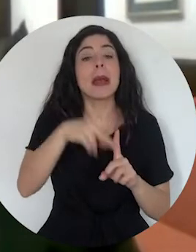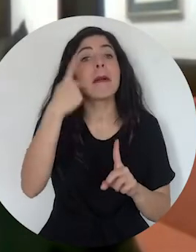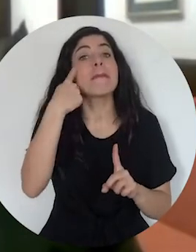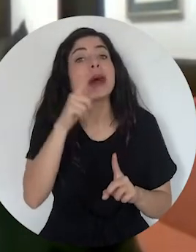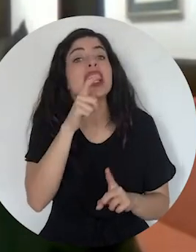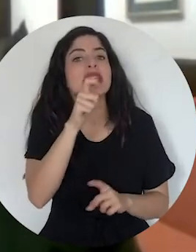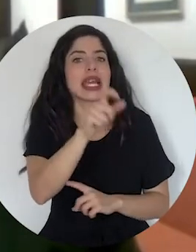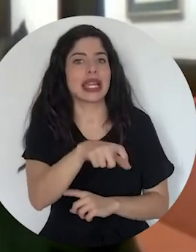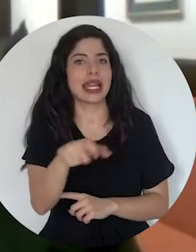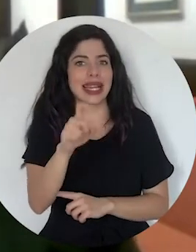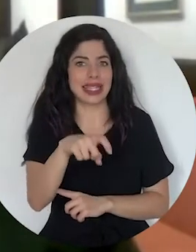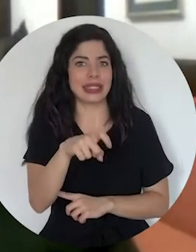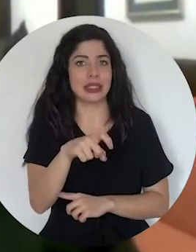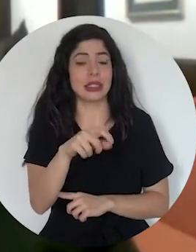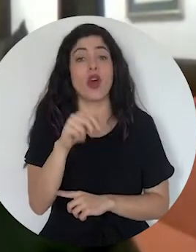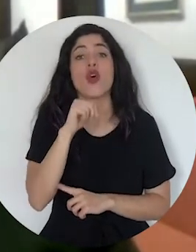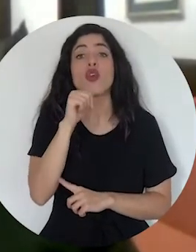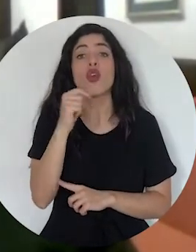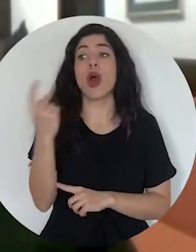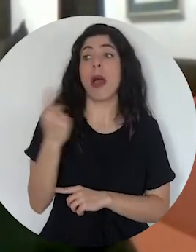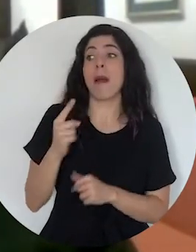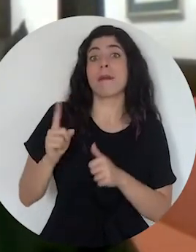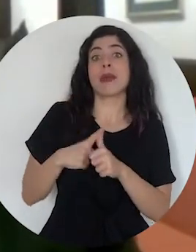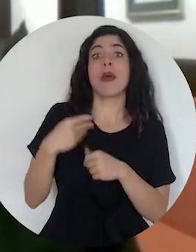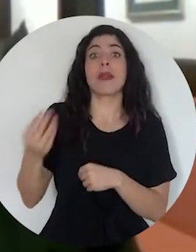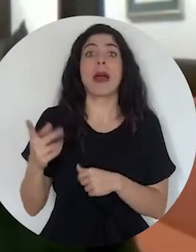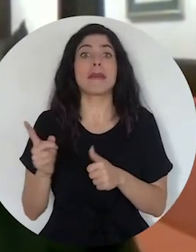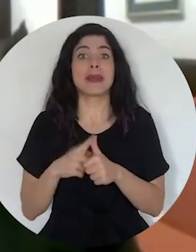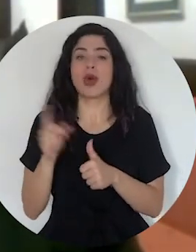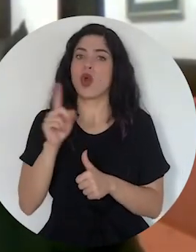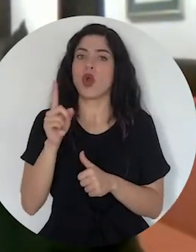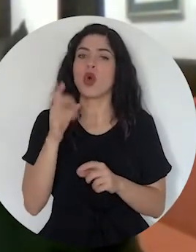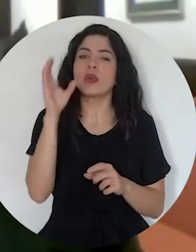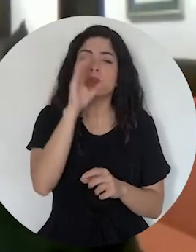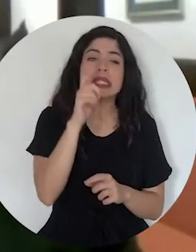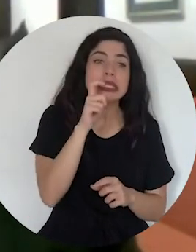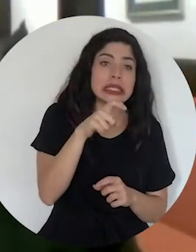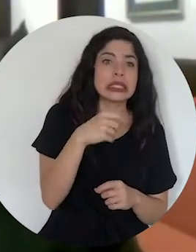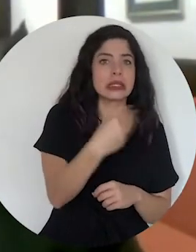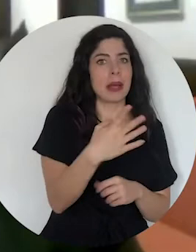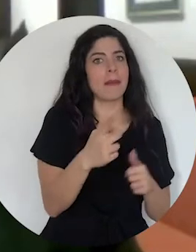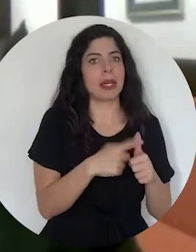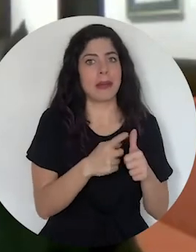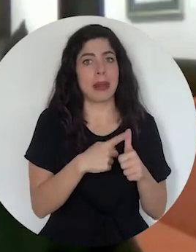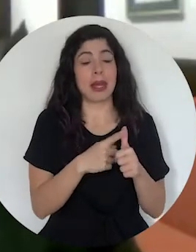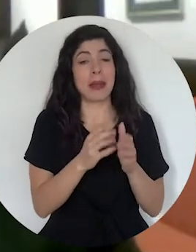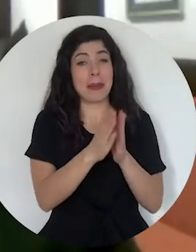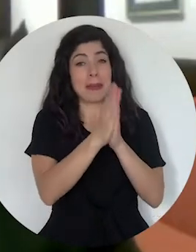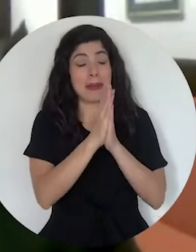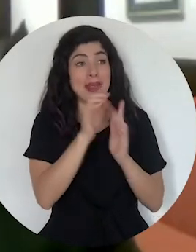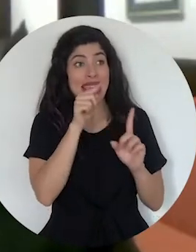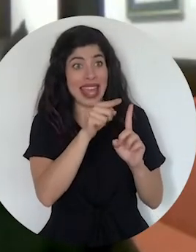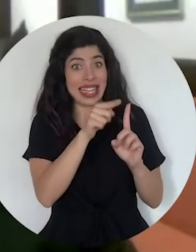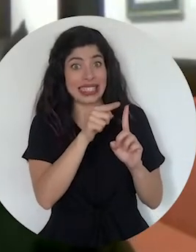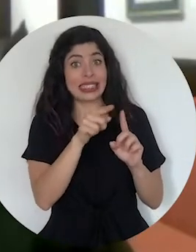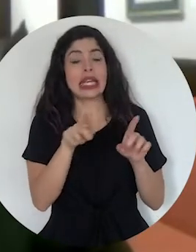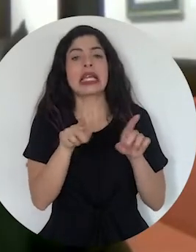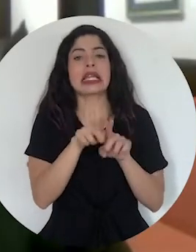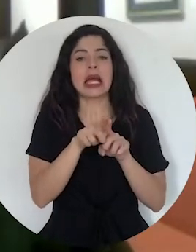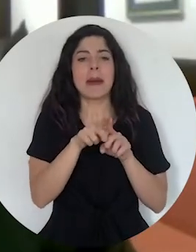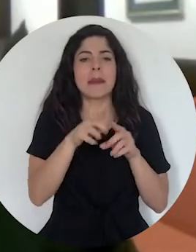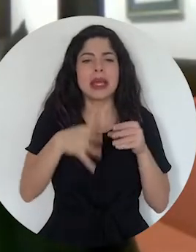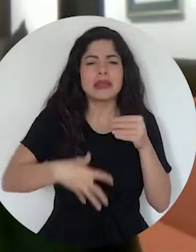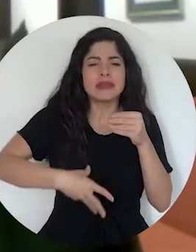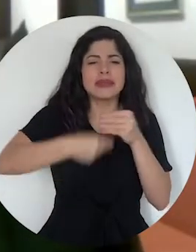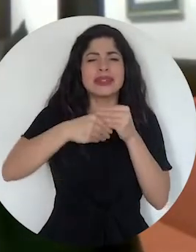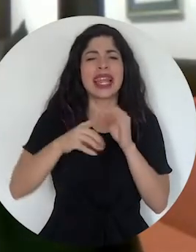who need it, not to those that came first. We have asked for the issuance of additional